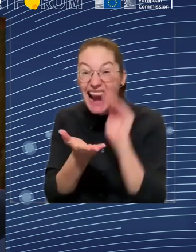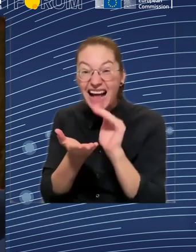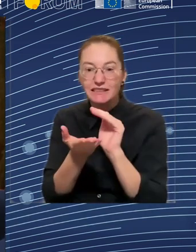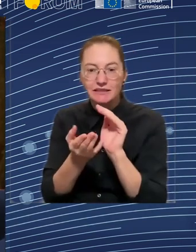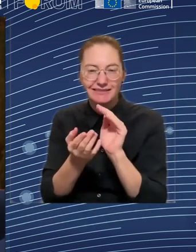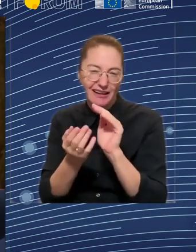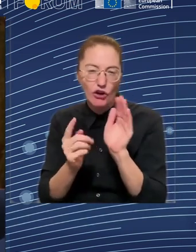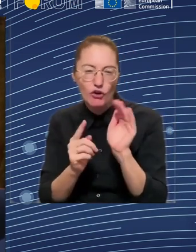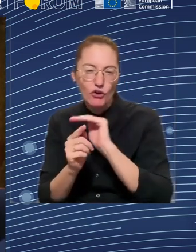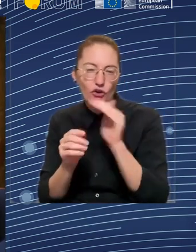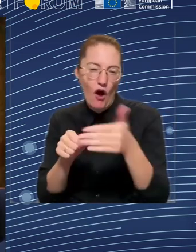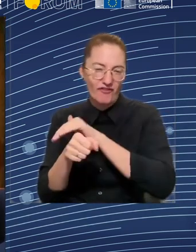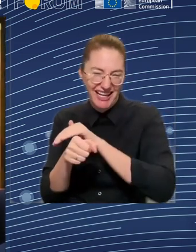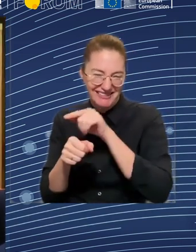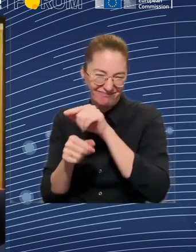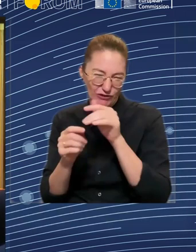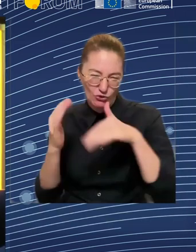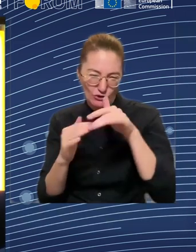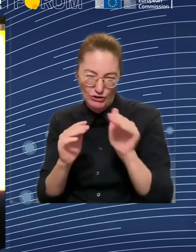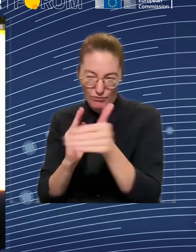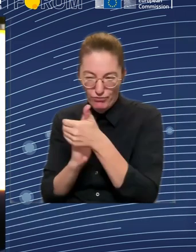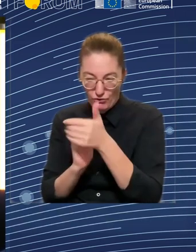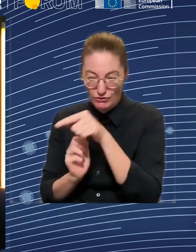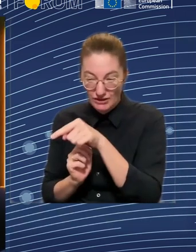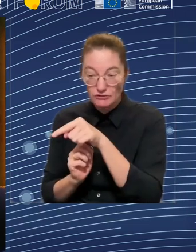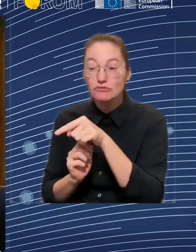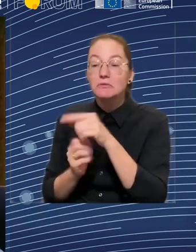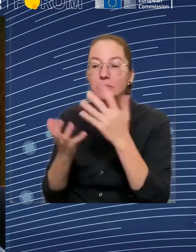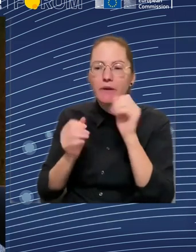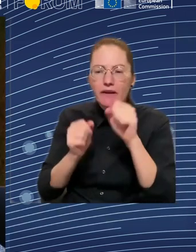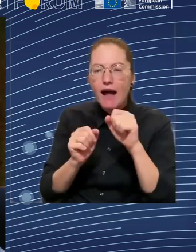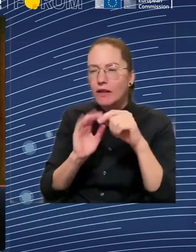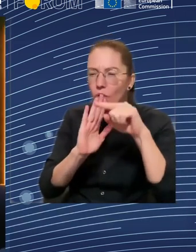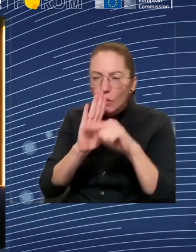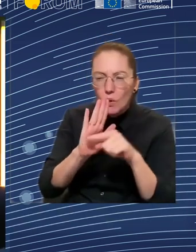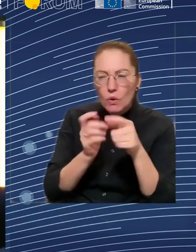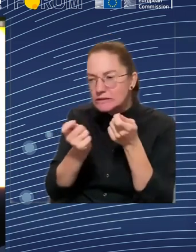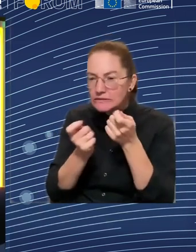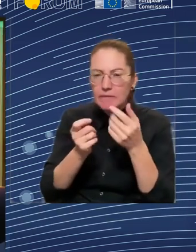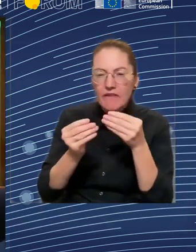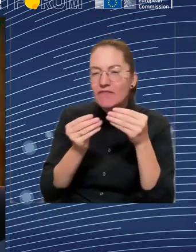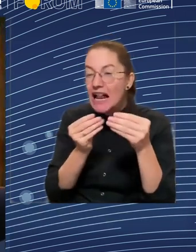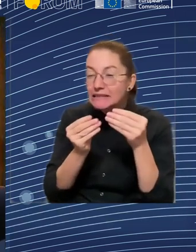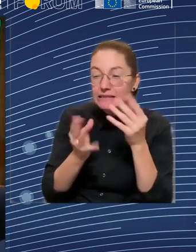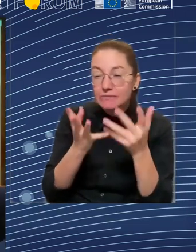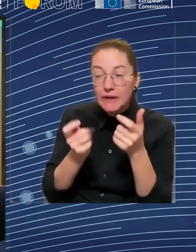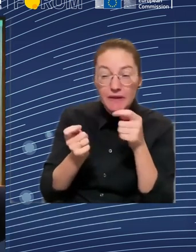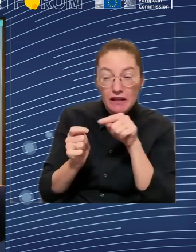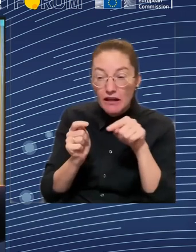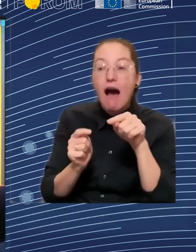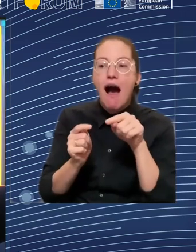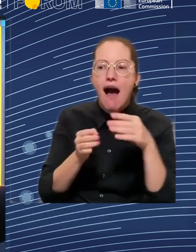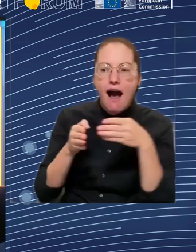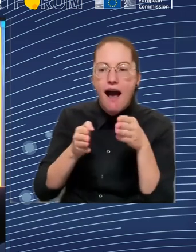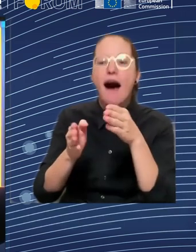also informing people about their rights, and very frequently, for example, platform